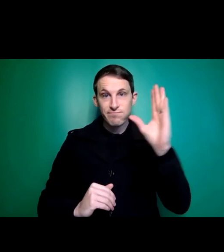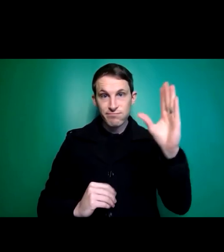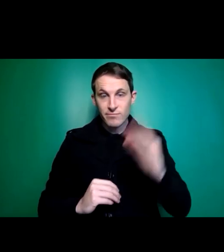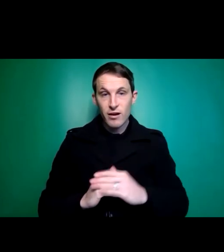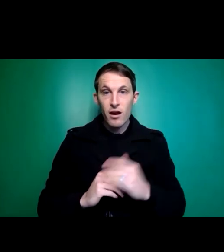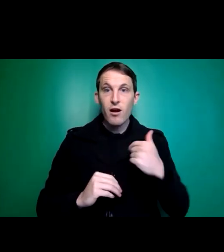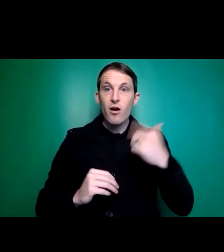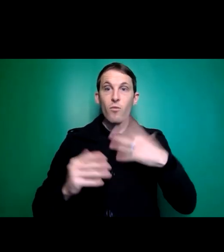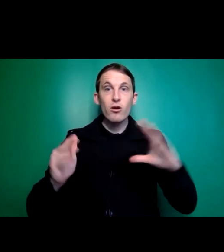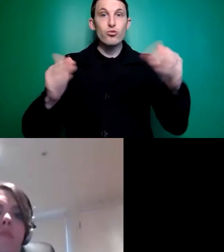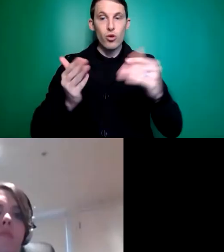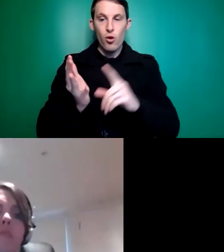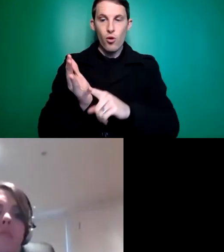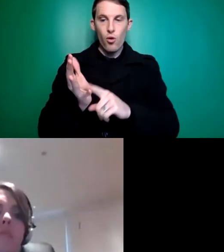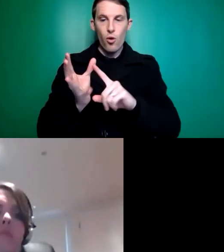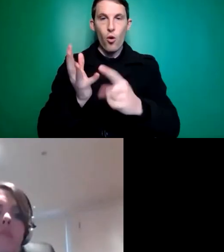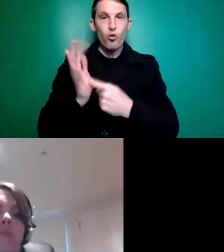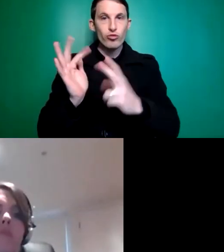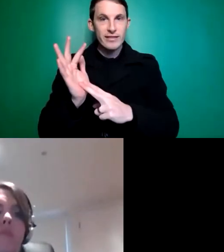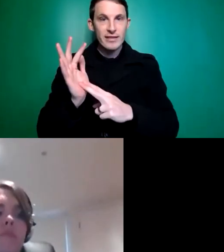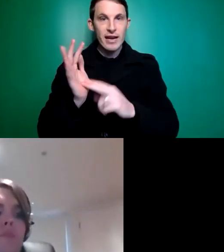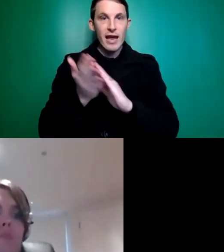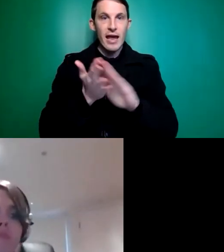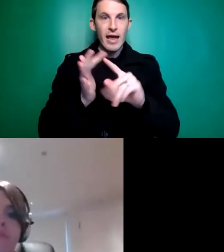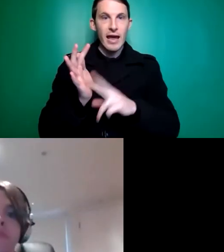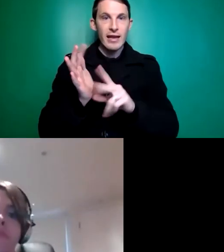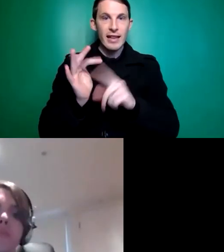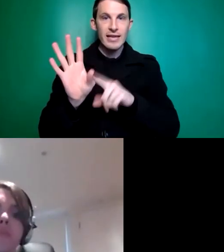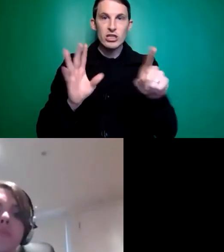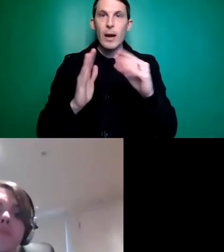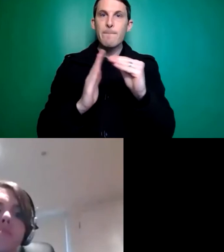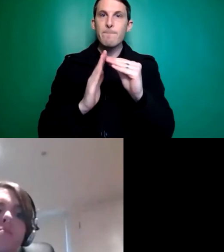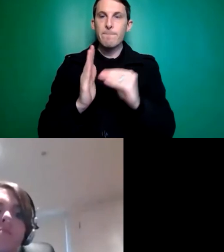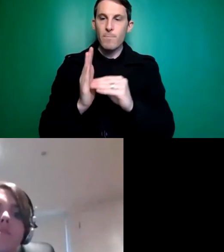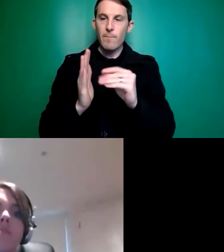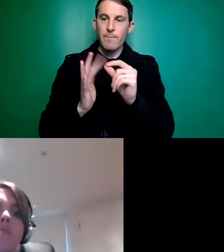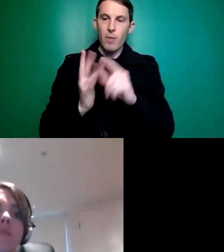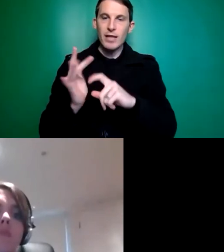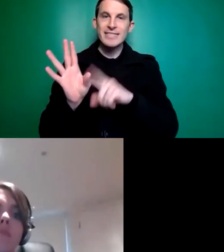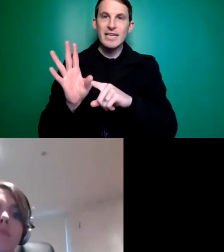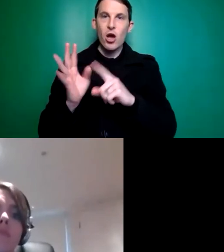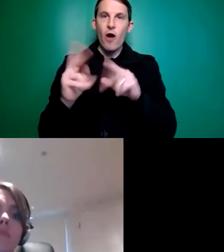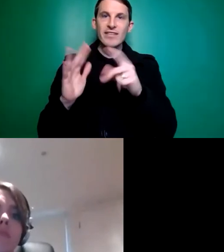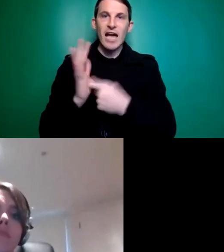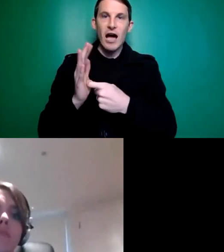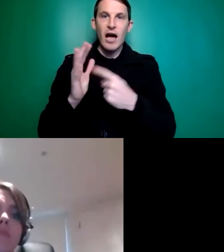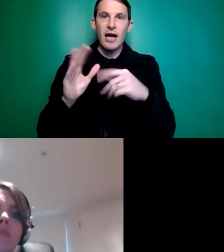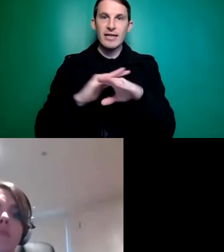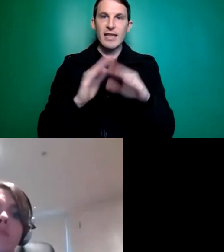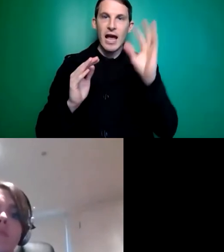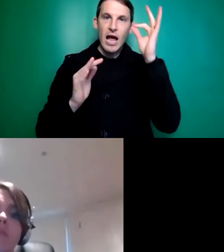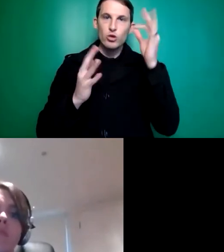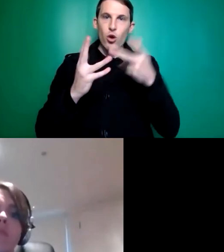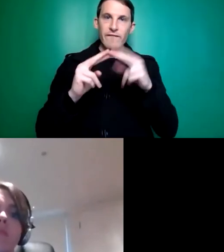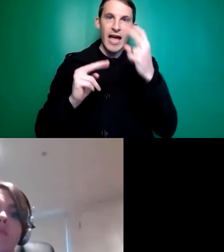introduce Lauren Henley. Lauren works as the policy officer at the Council on the Aging in Victoria,